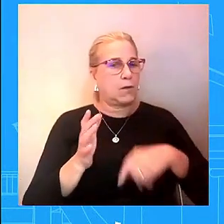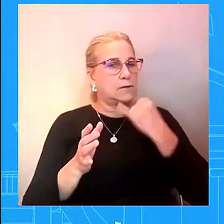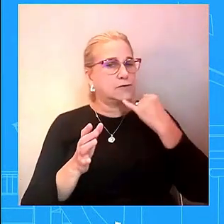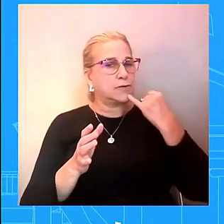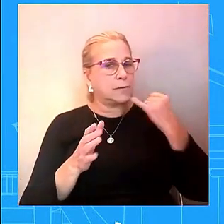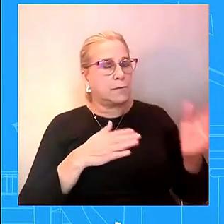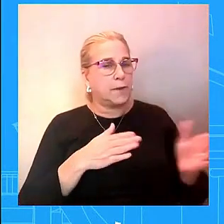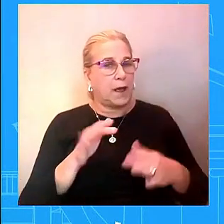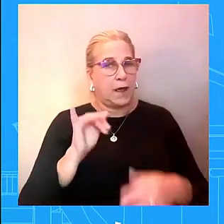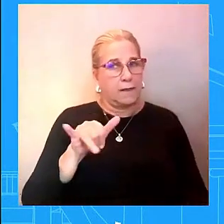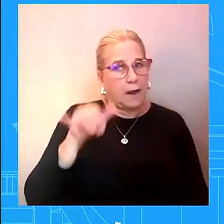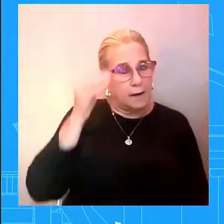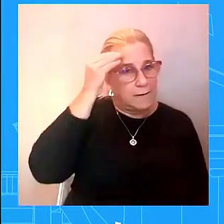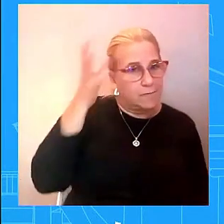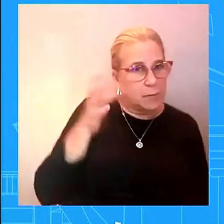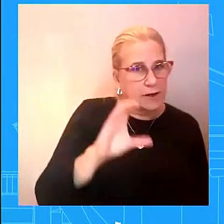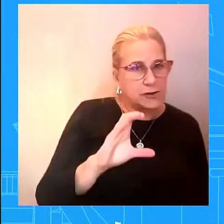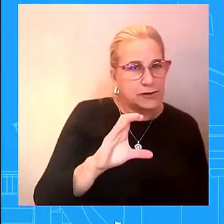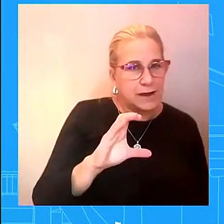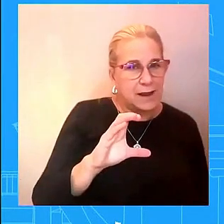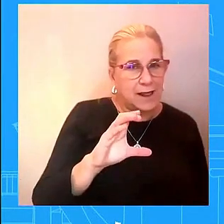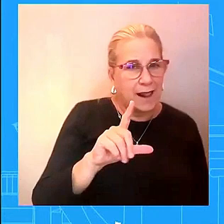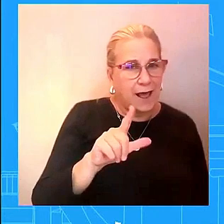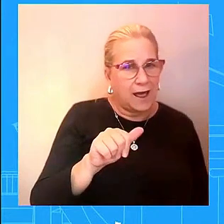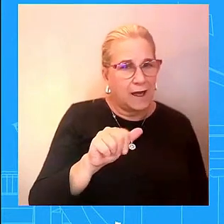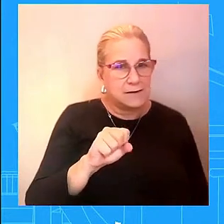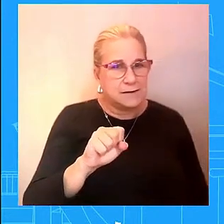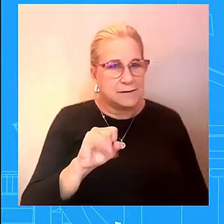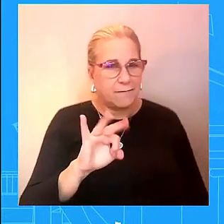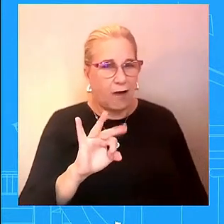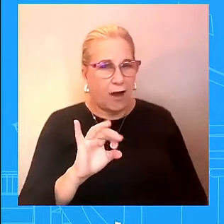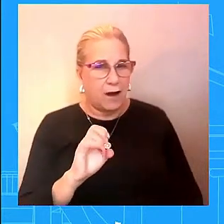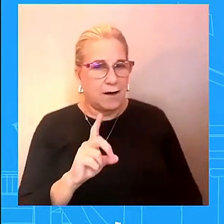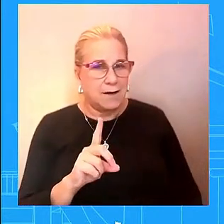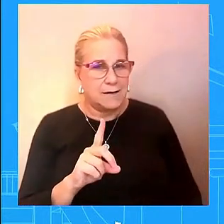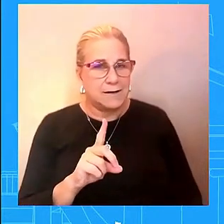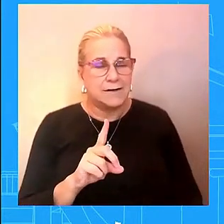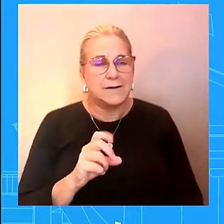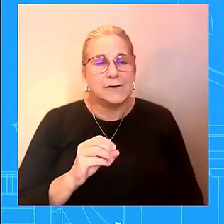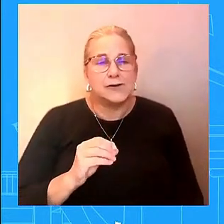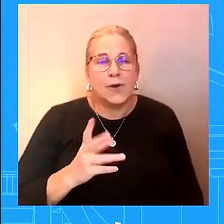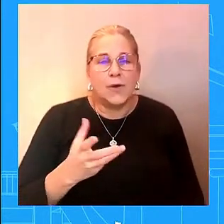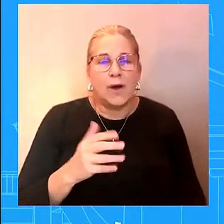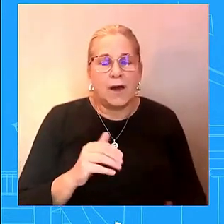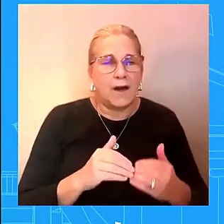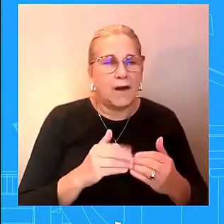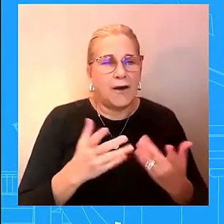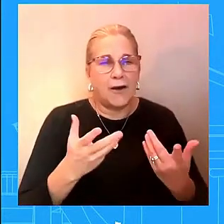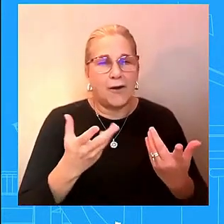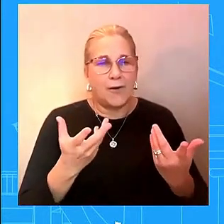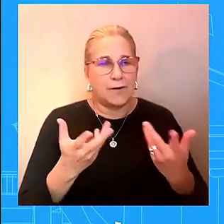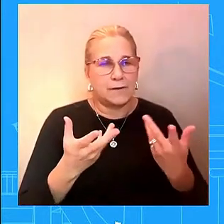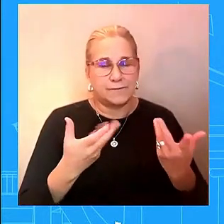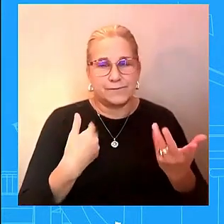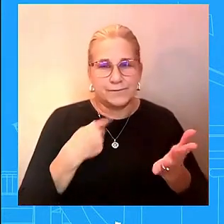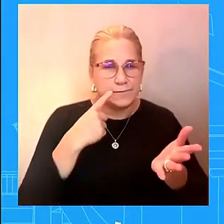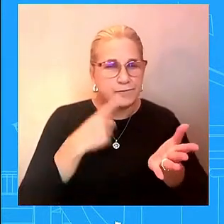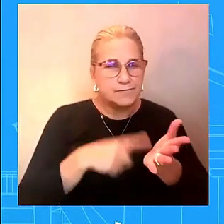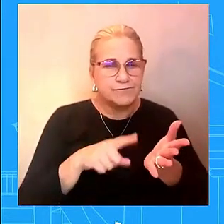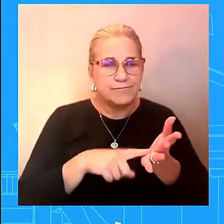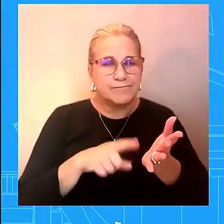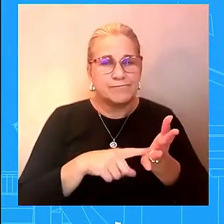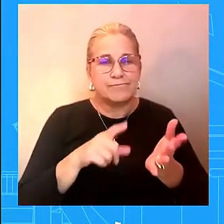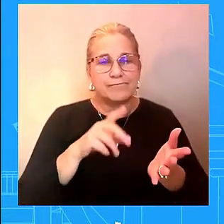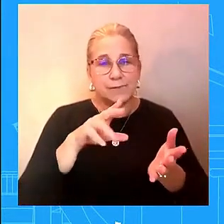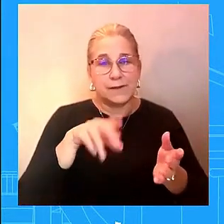process uh and this uh and and how it's being investigated by the u.s government i would have to refer you to the ic the doj and certainly